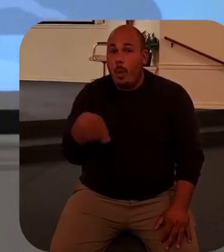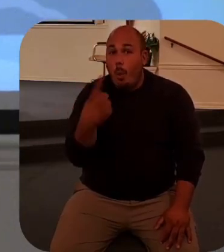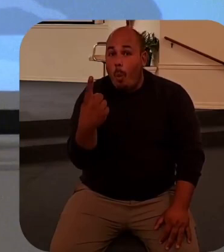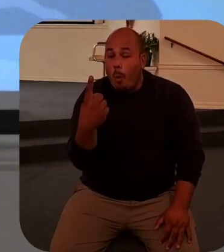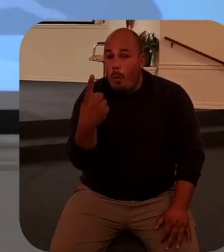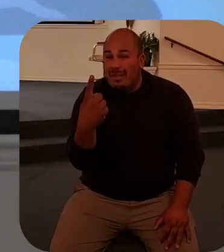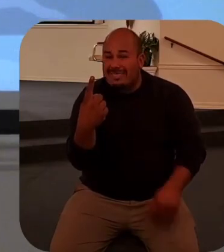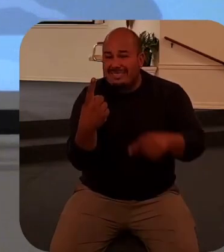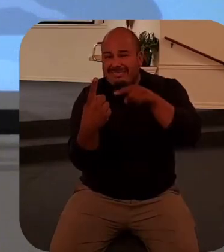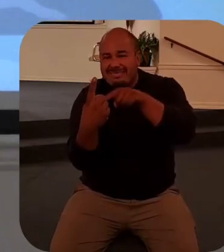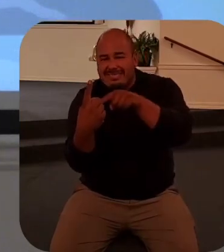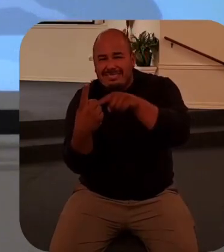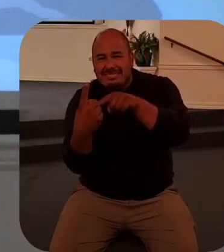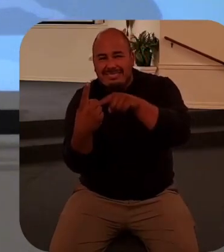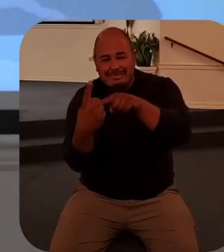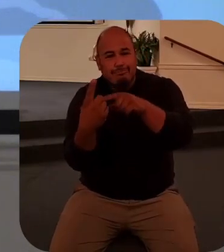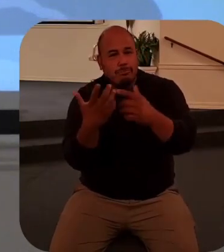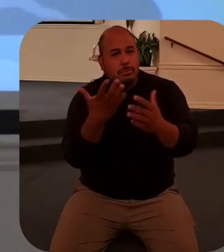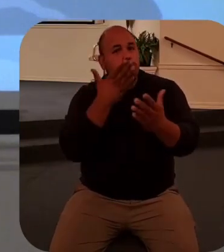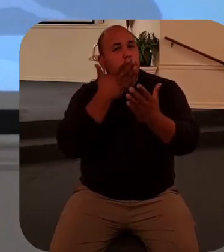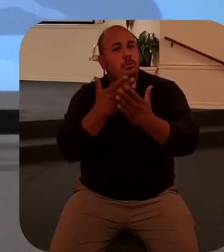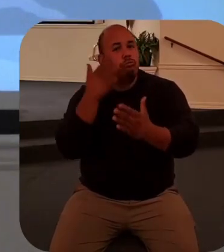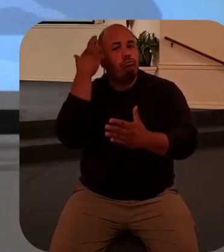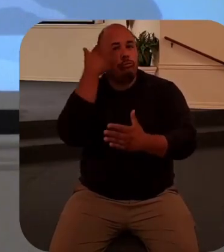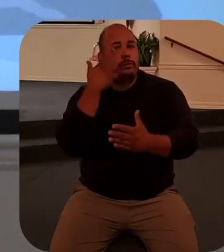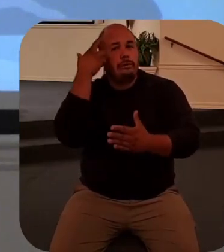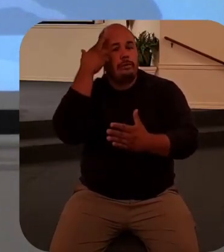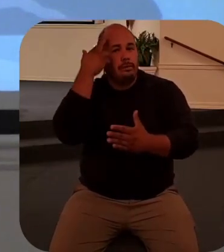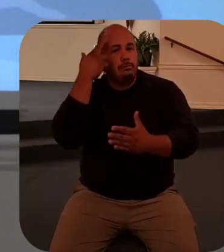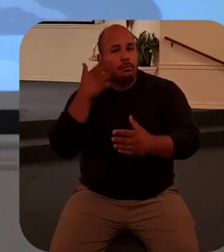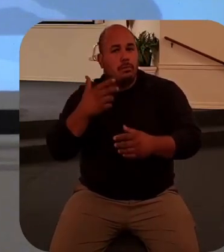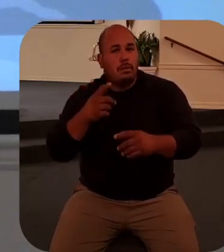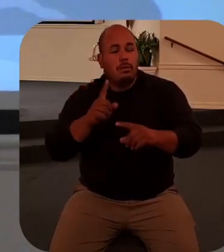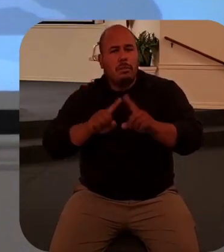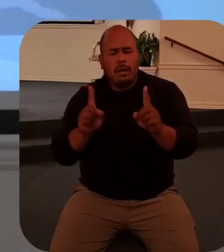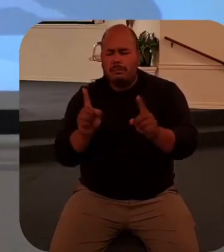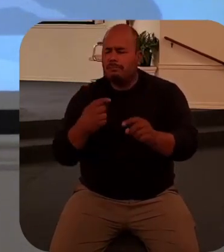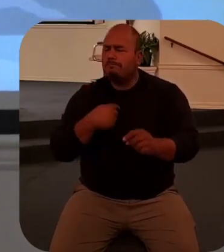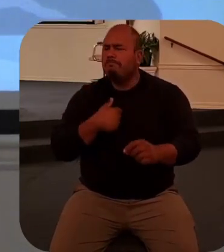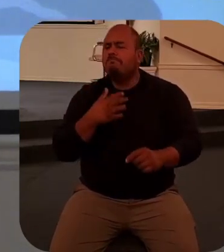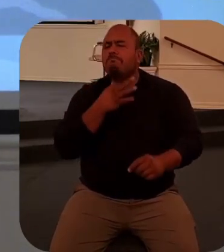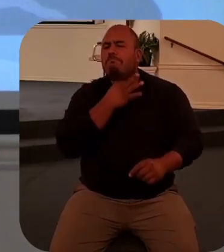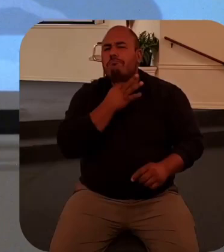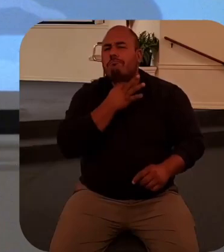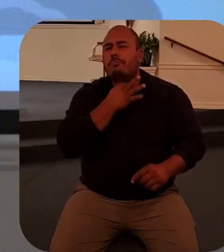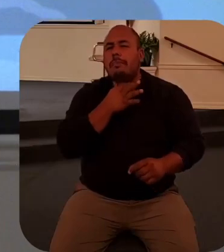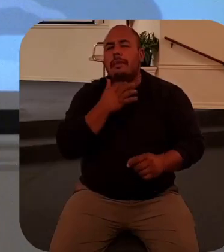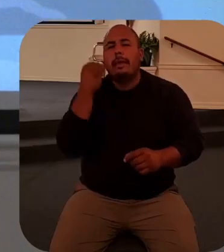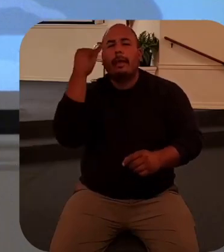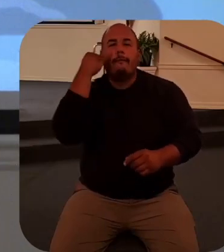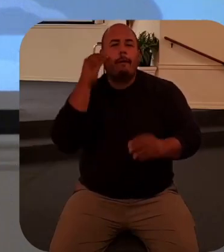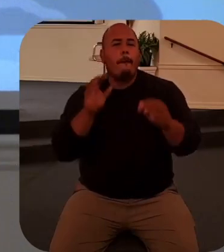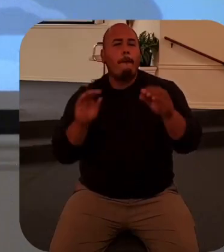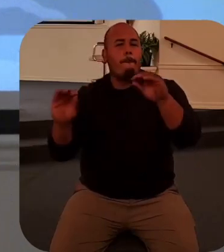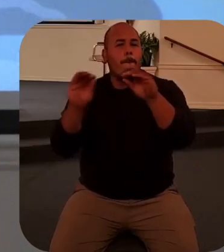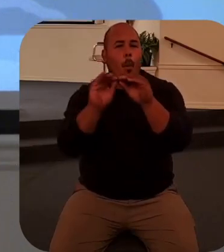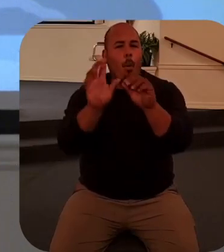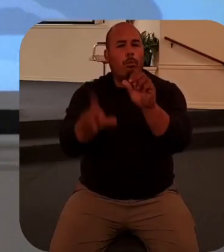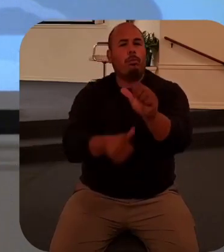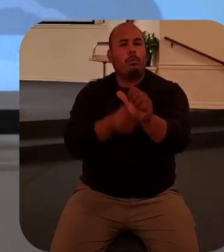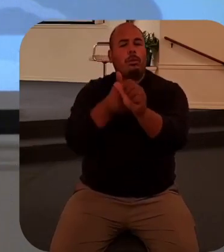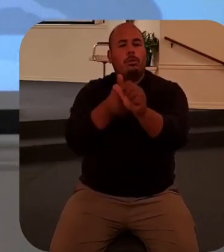But could there be more reason? I ask because of a little quirk in what John writes in verse 33.